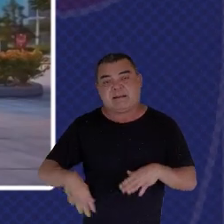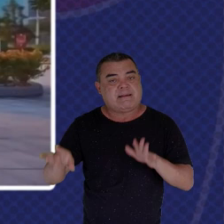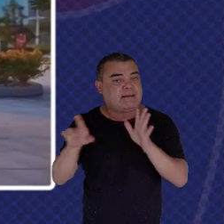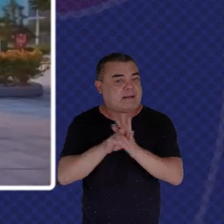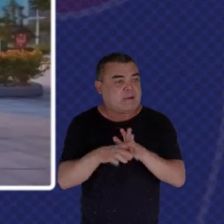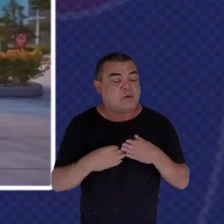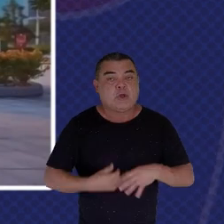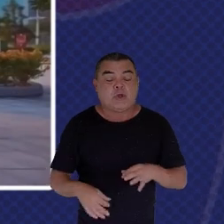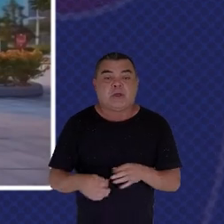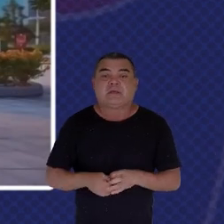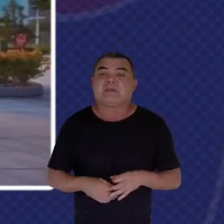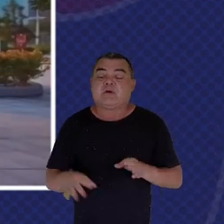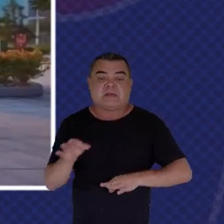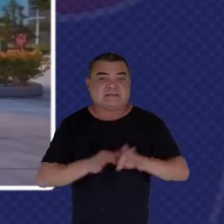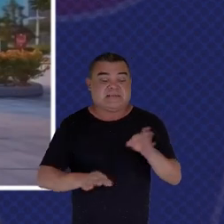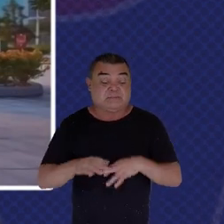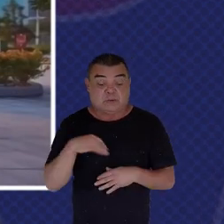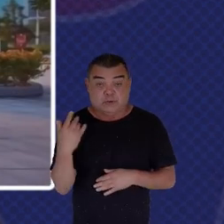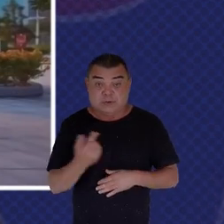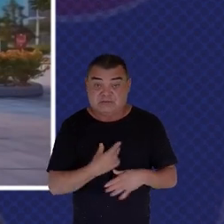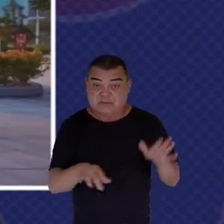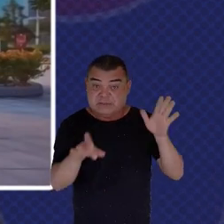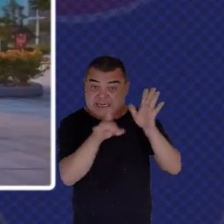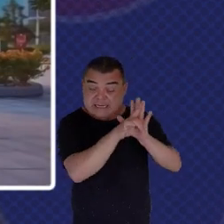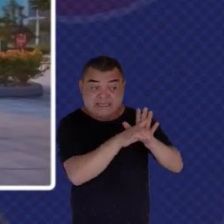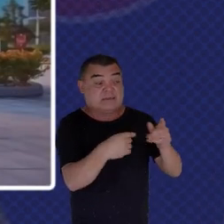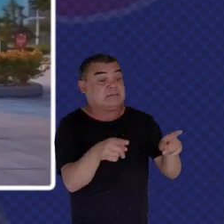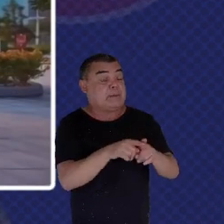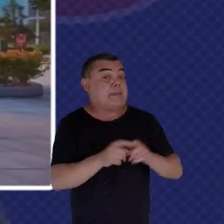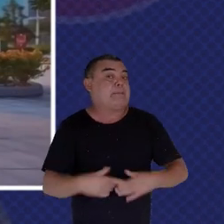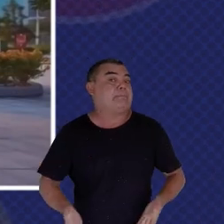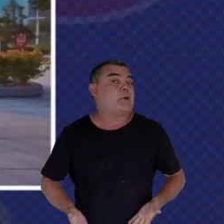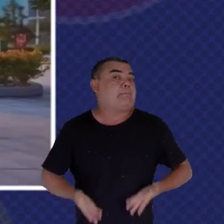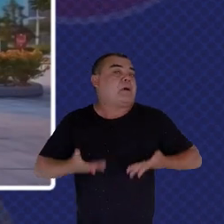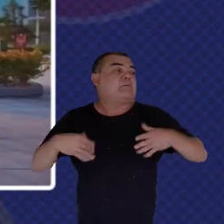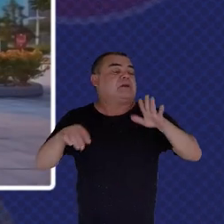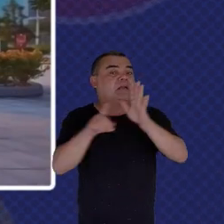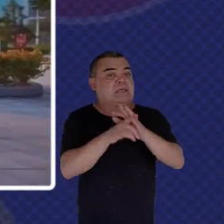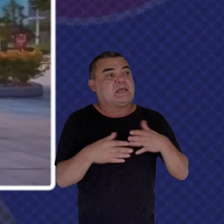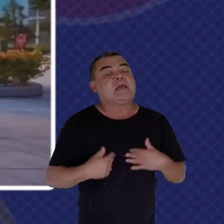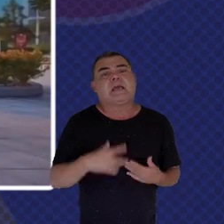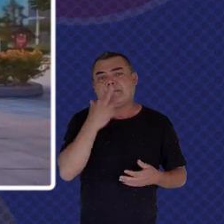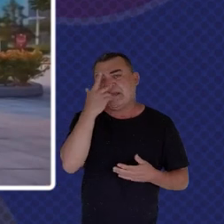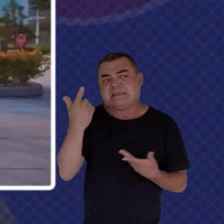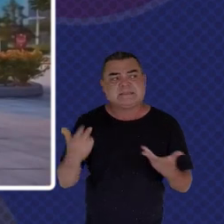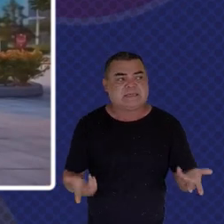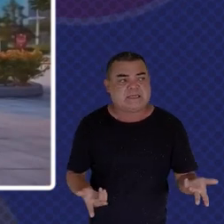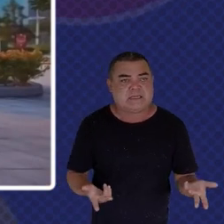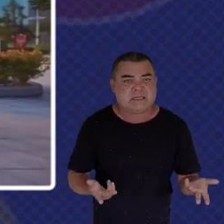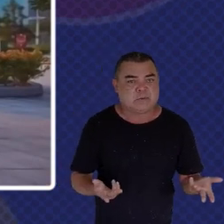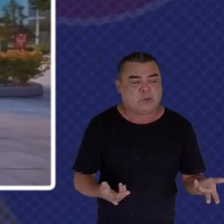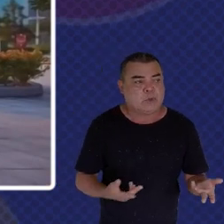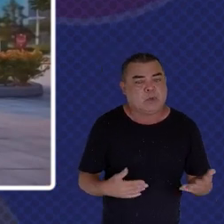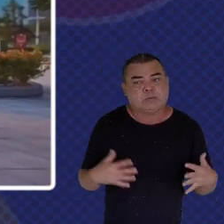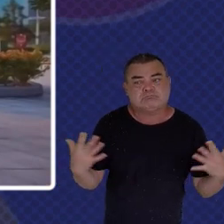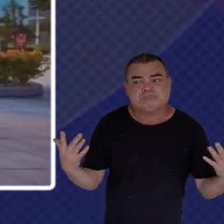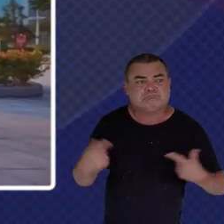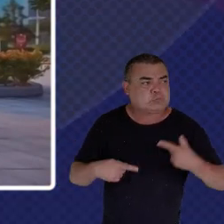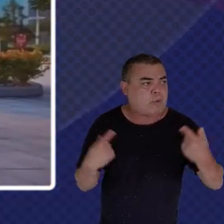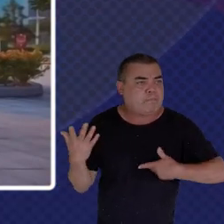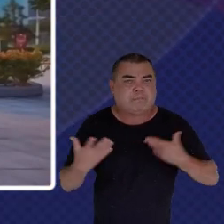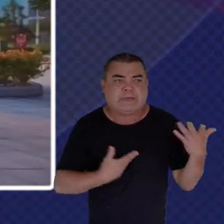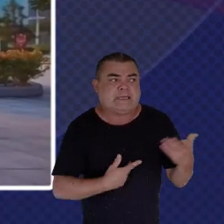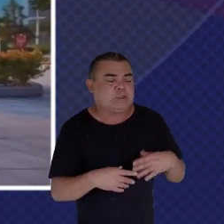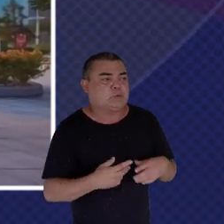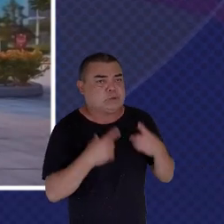promote the legal industry And while this may seem like It's a regulatory conflict We actually find that it's a very